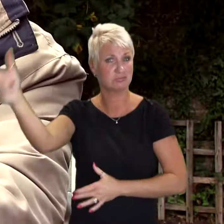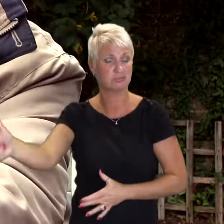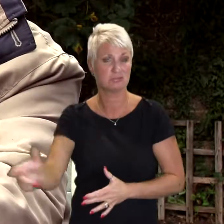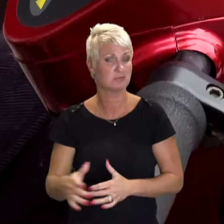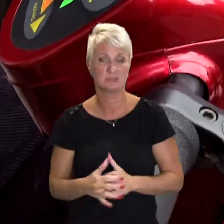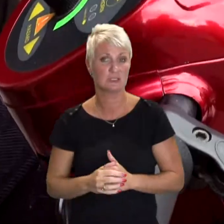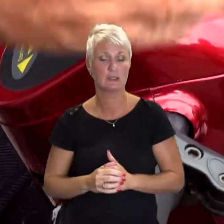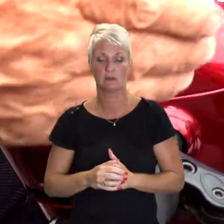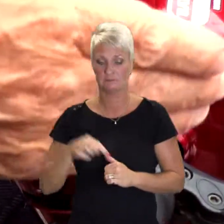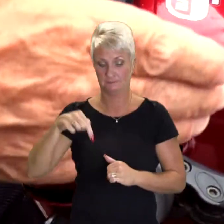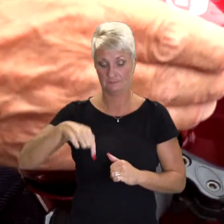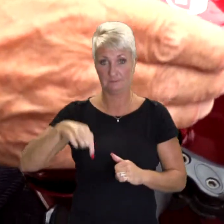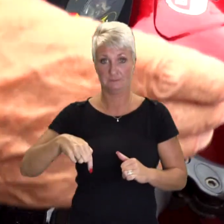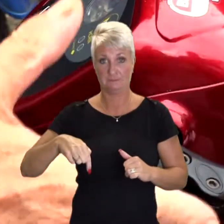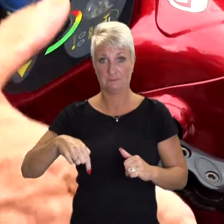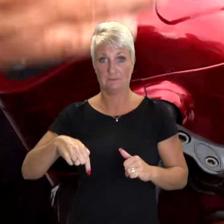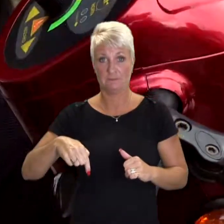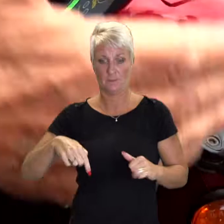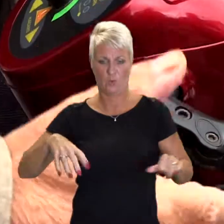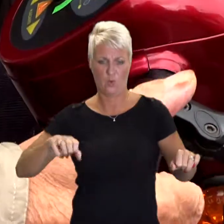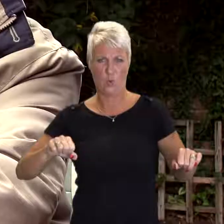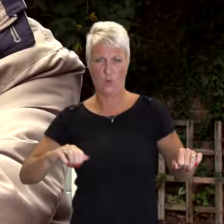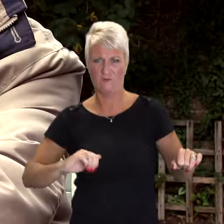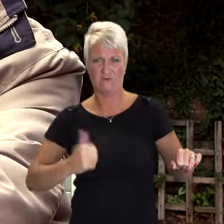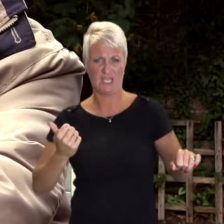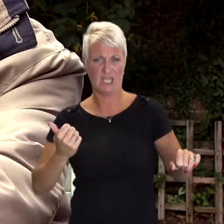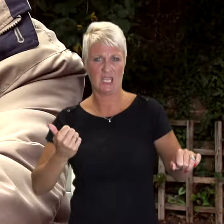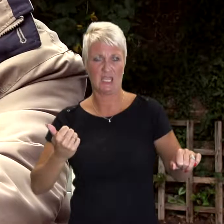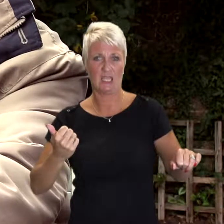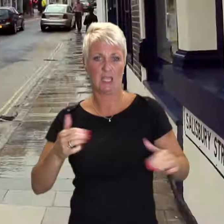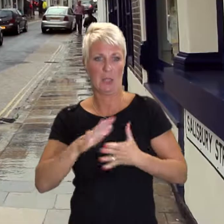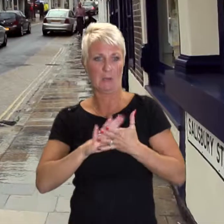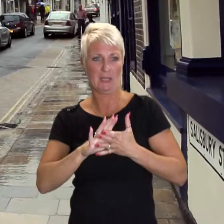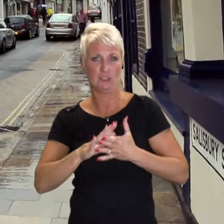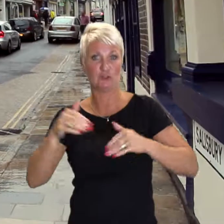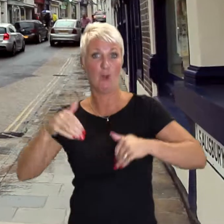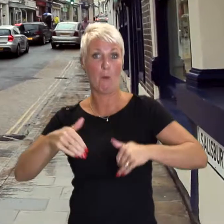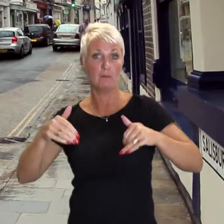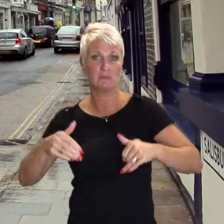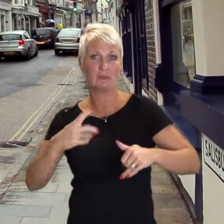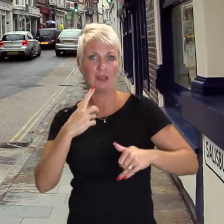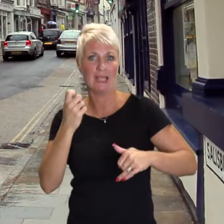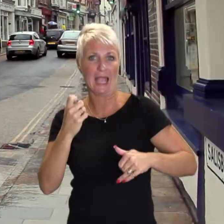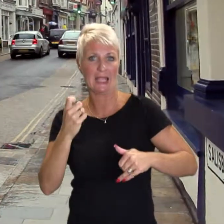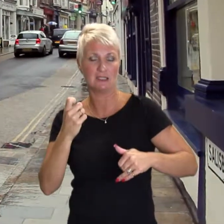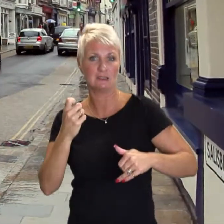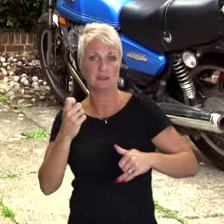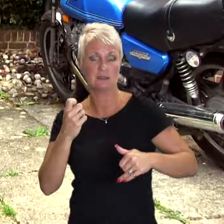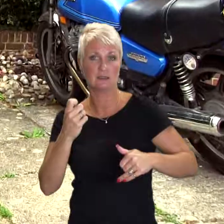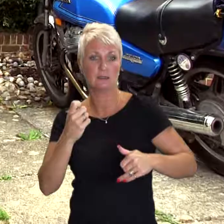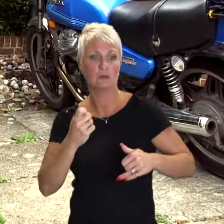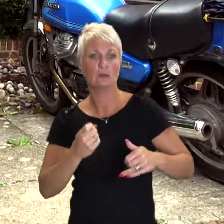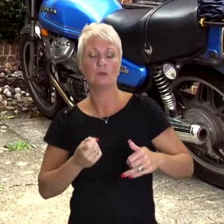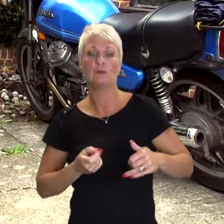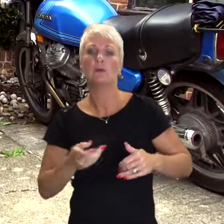this is a marvellous contraption. It gets me to the shops or it gets me